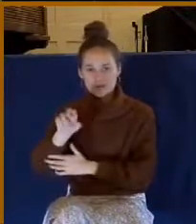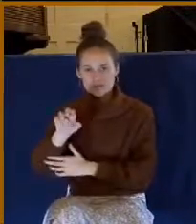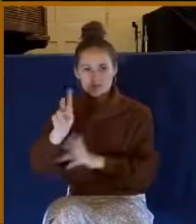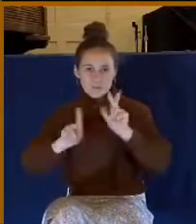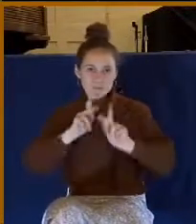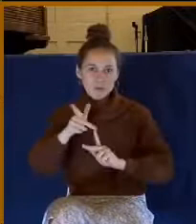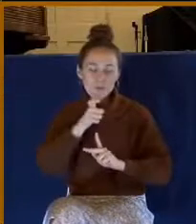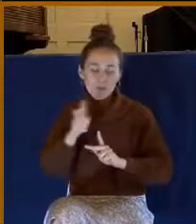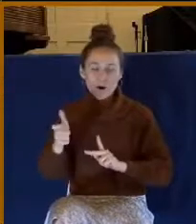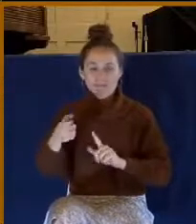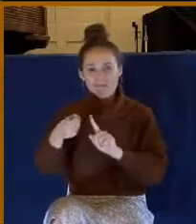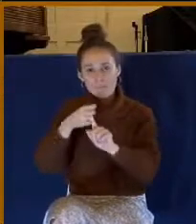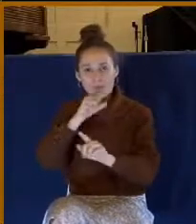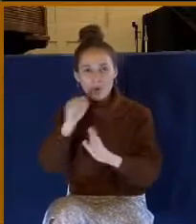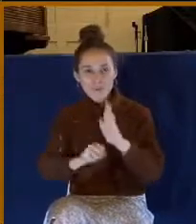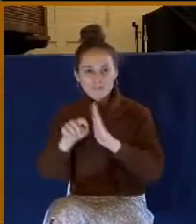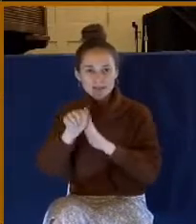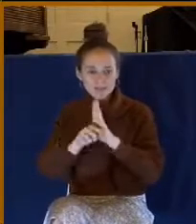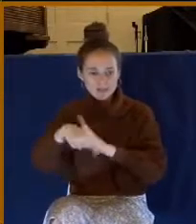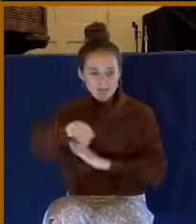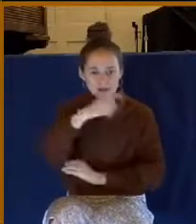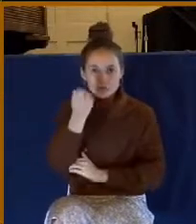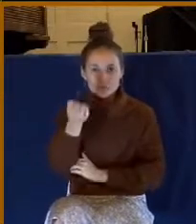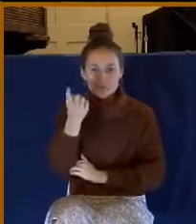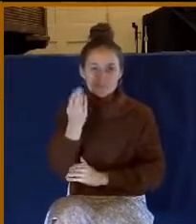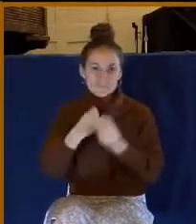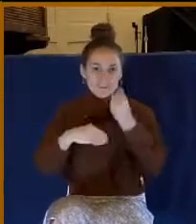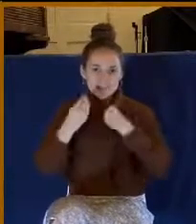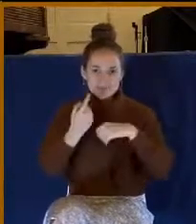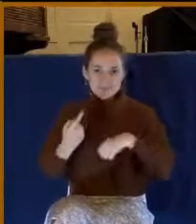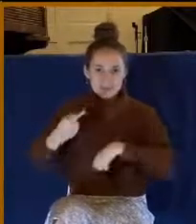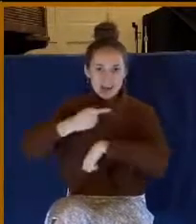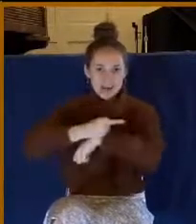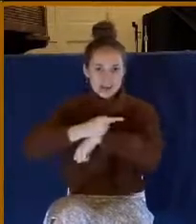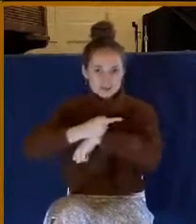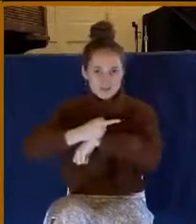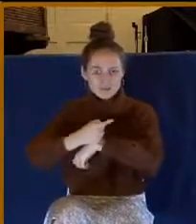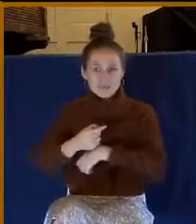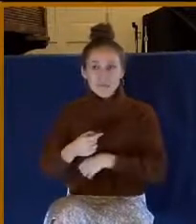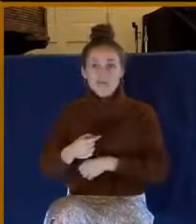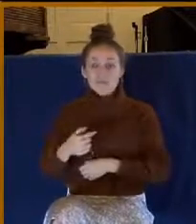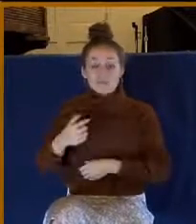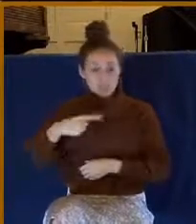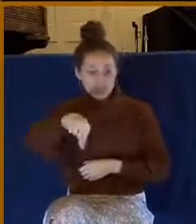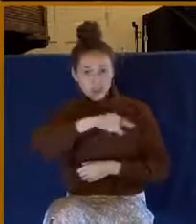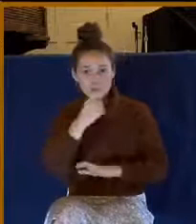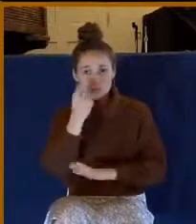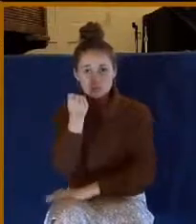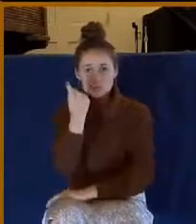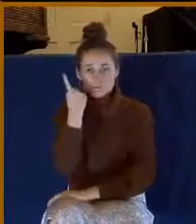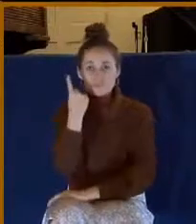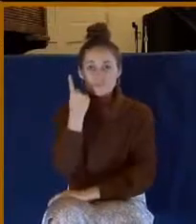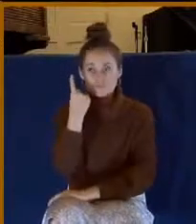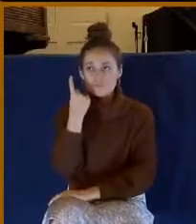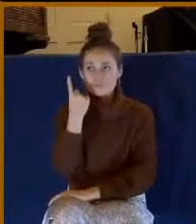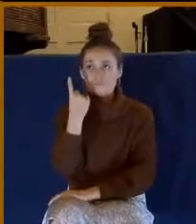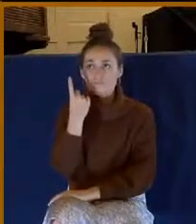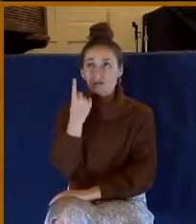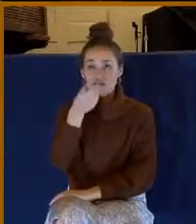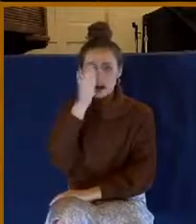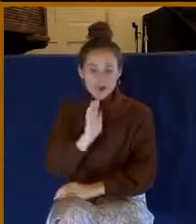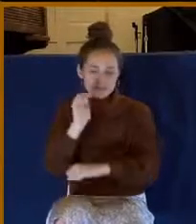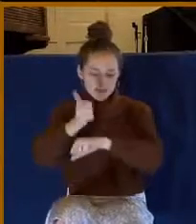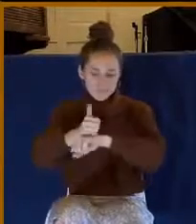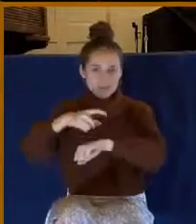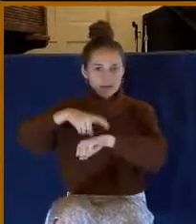feast days that God prescribed in Leviticus. They understood that God prescribed a time when God's people were to come and bring their